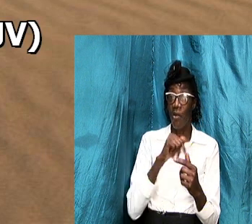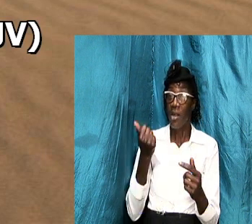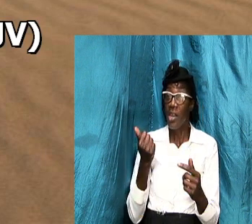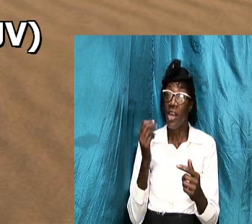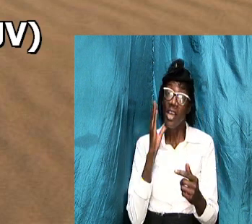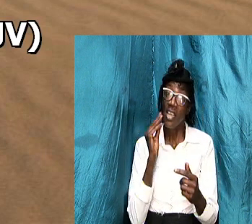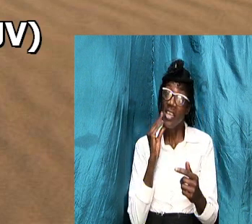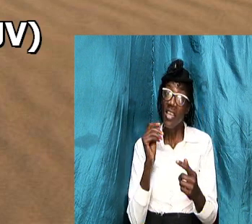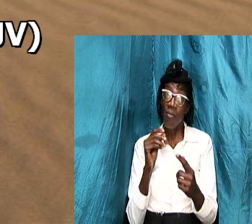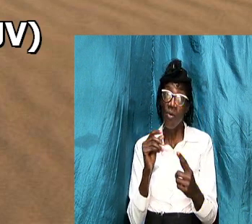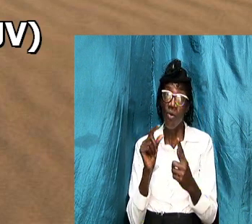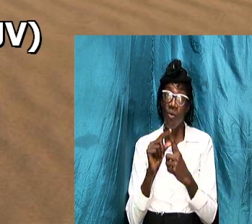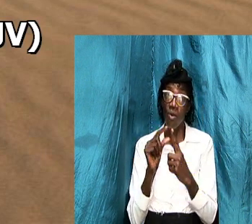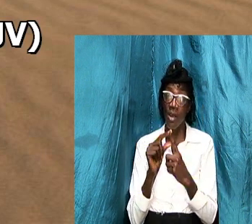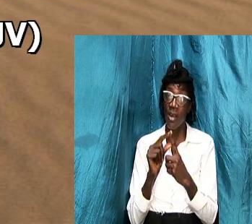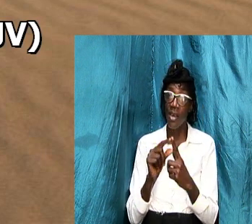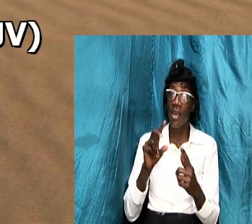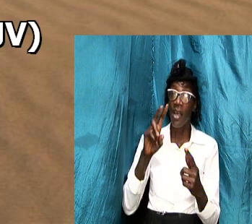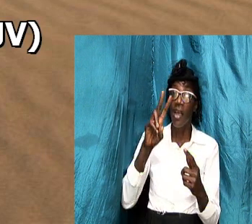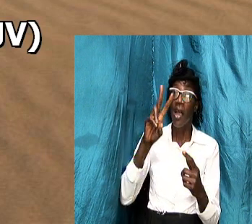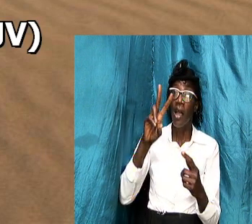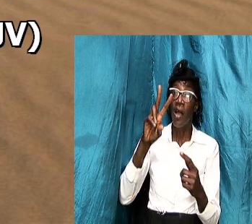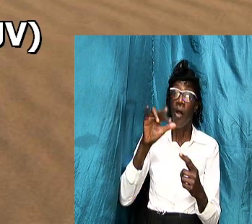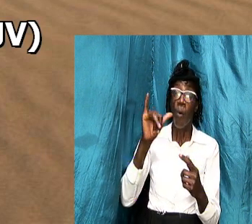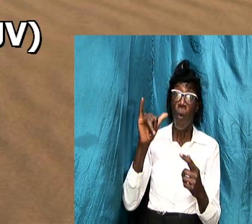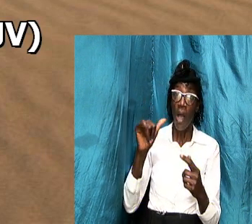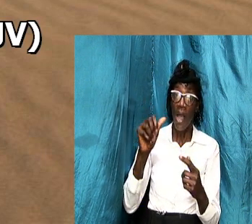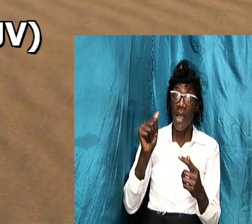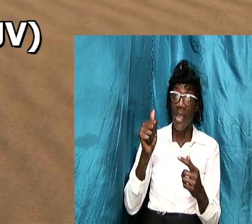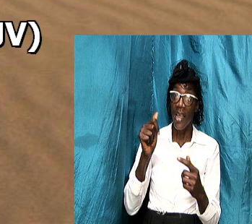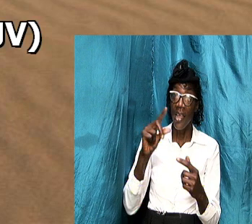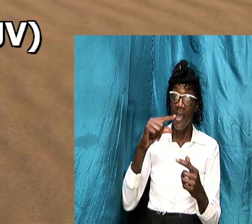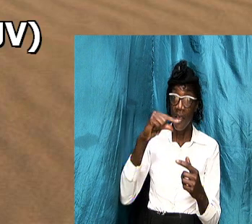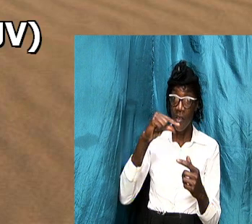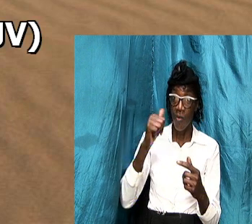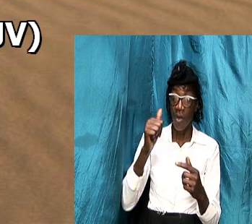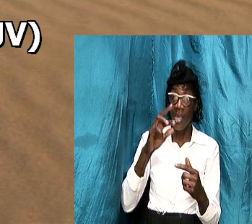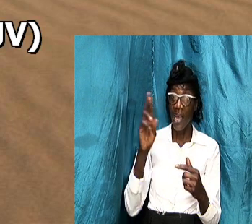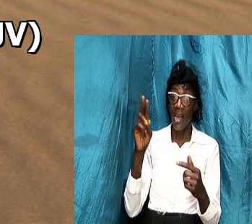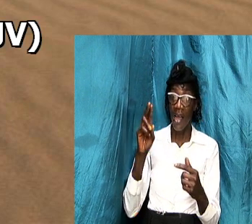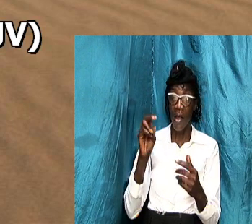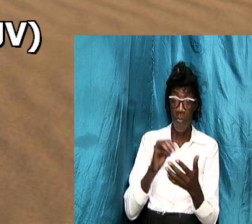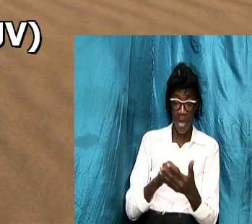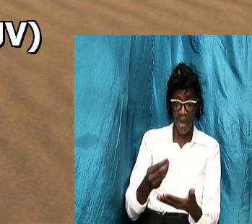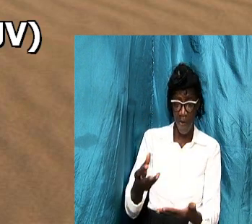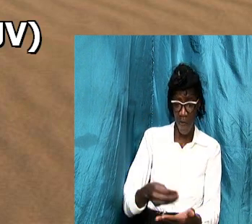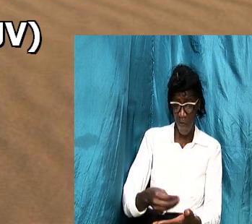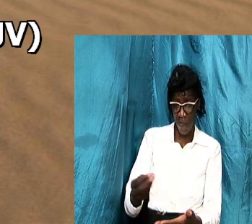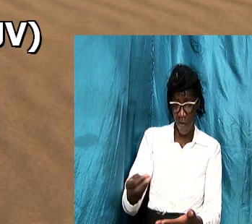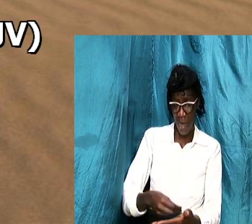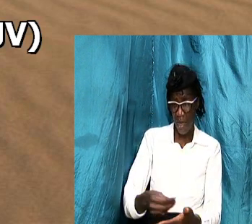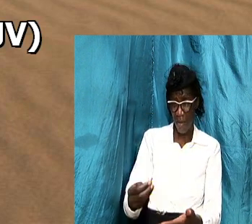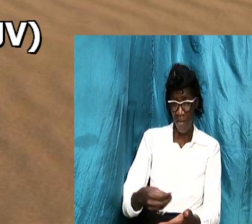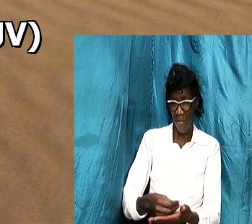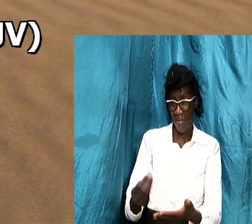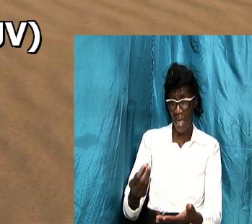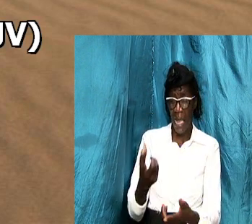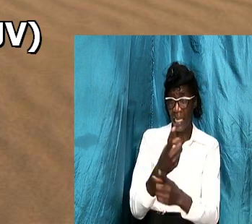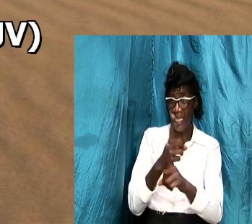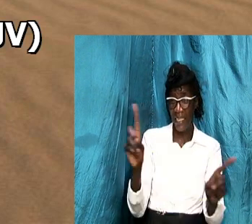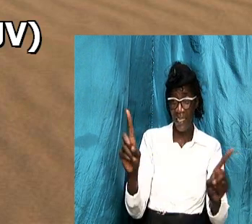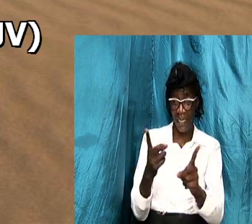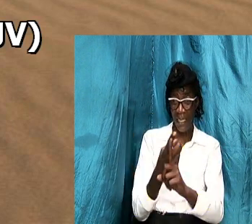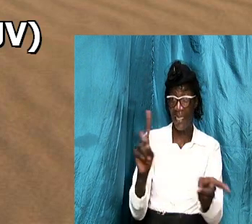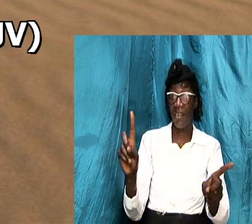yagar y-a-q-a-r it means valuable it means rare so that what